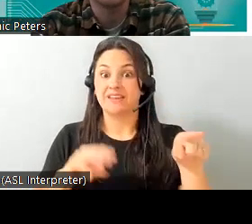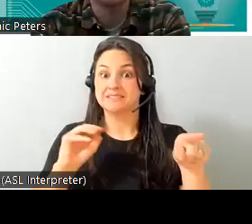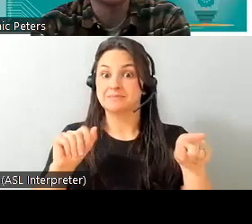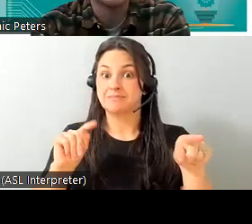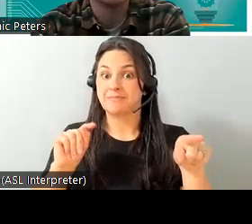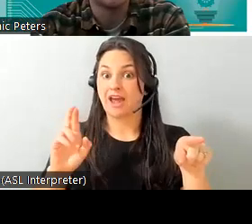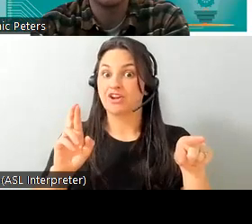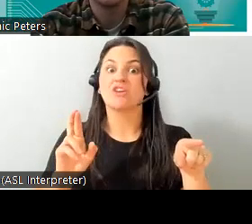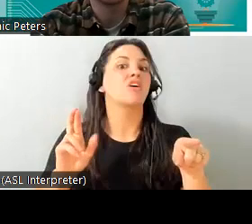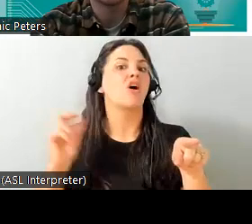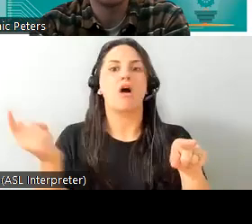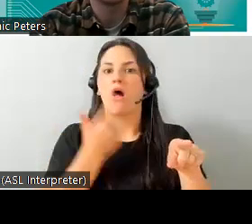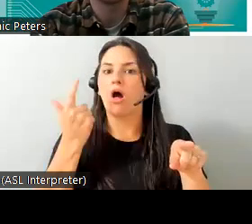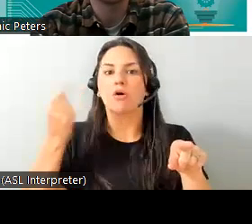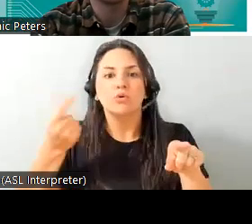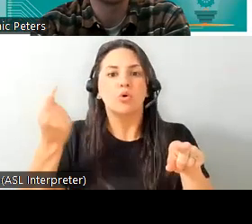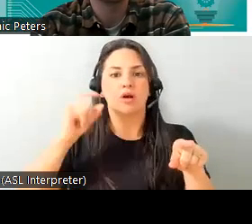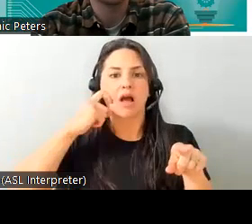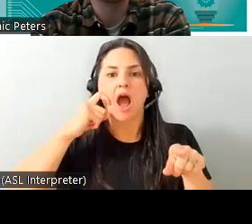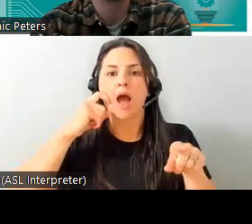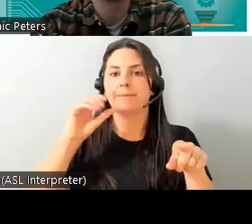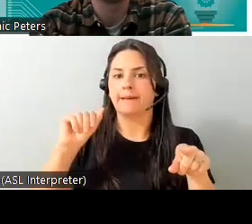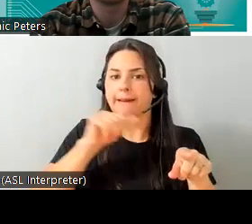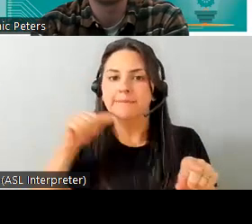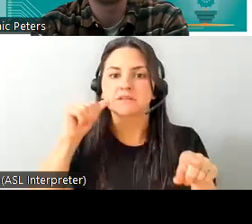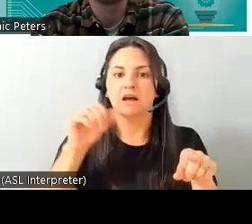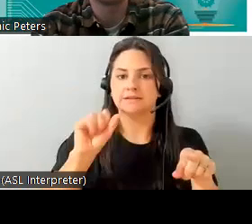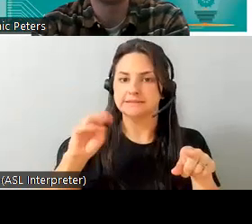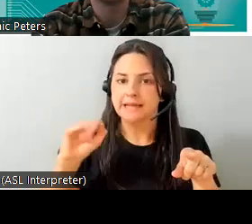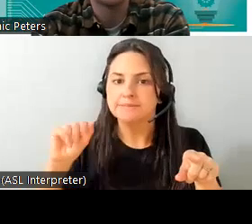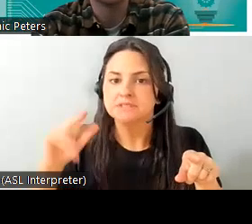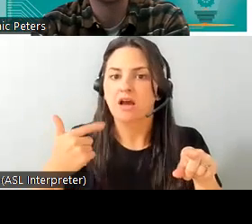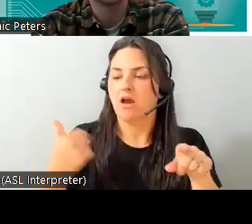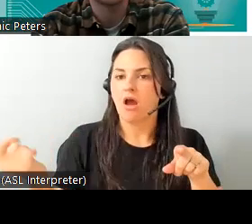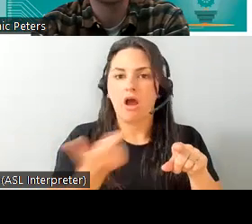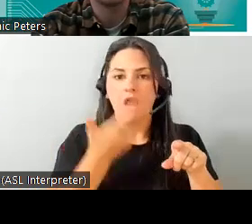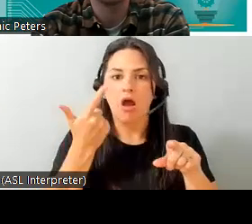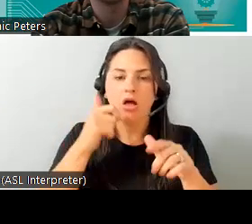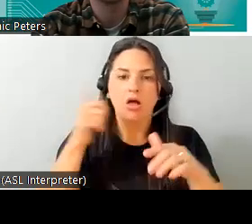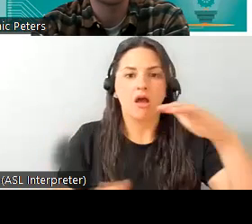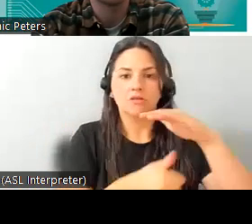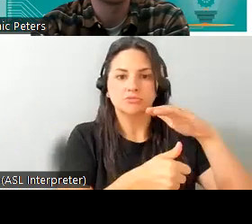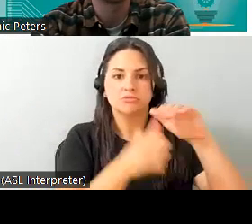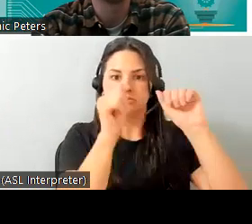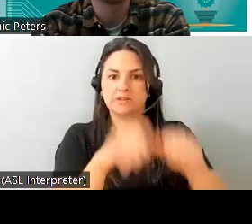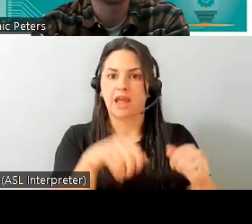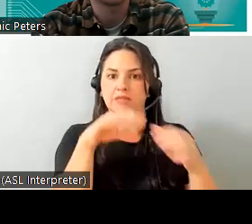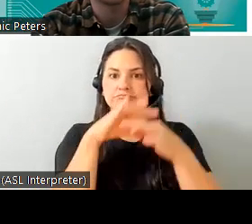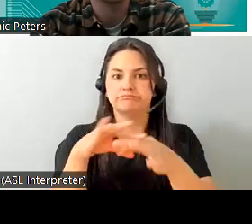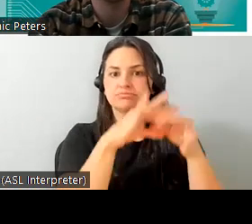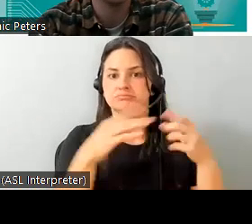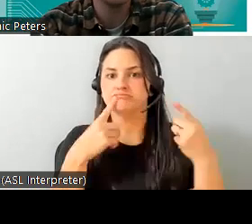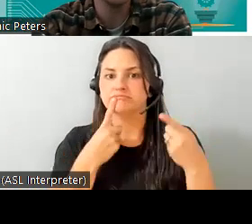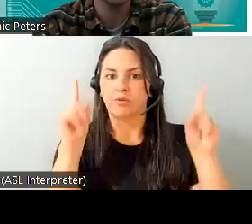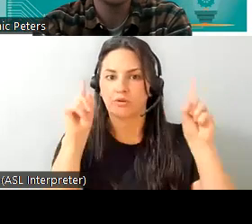amazon samsung etc because ensures at least that in an ideal world it becomes the de facto standard for all smart home devices moving